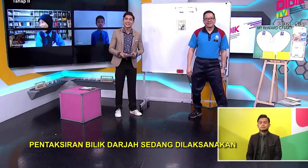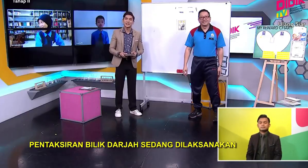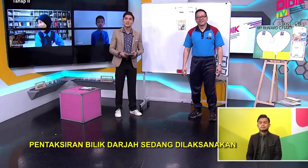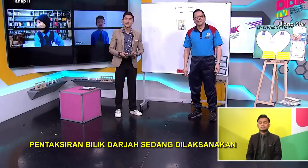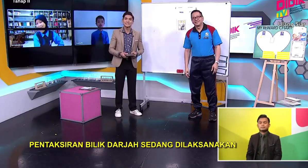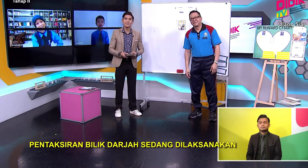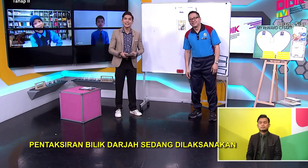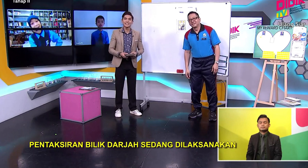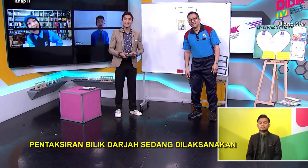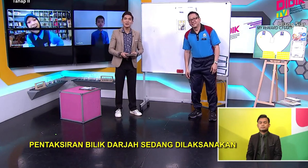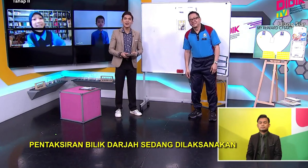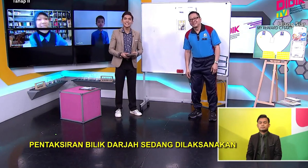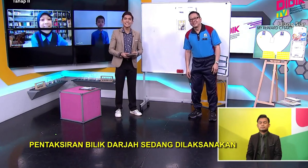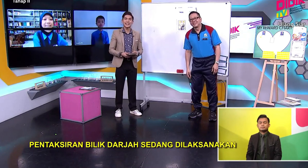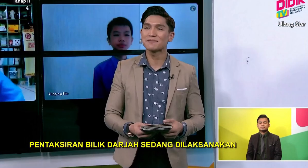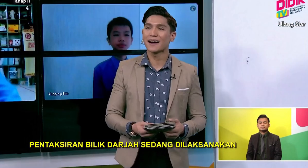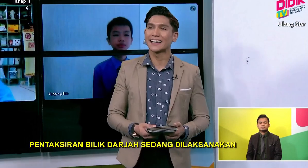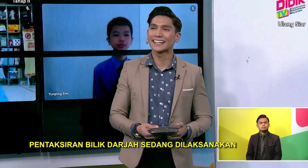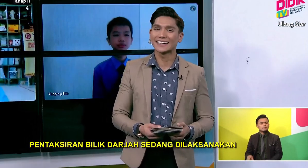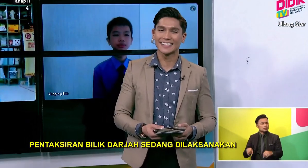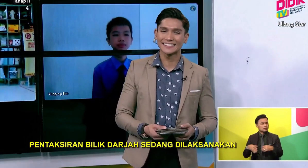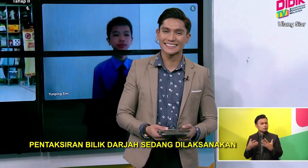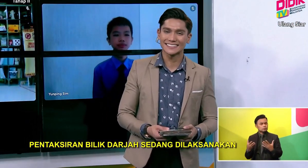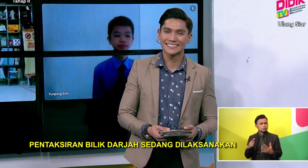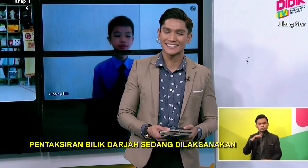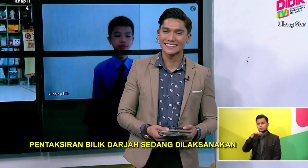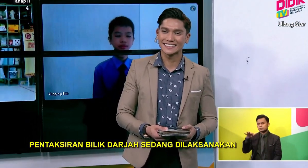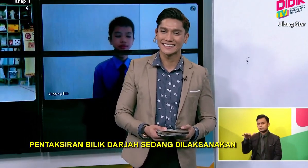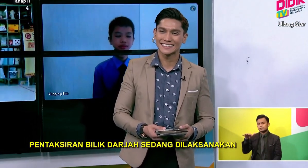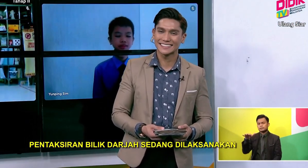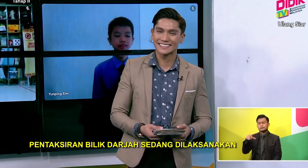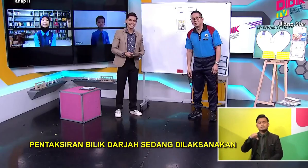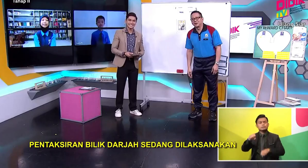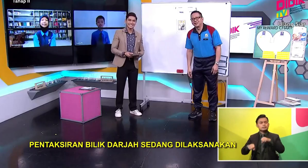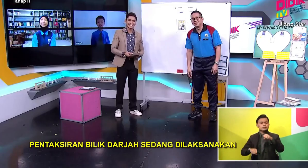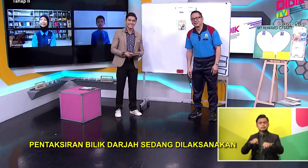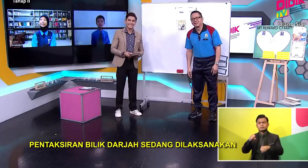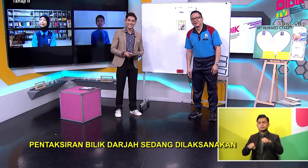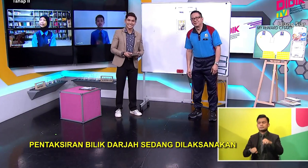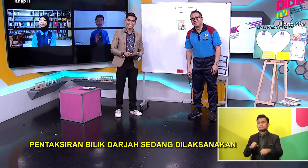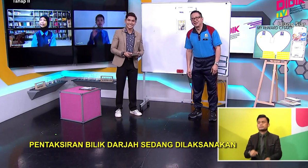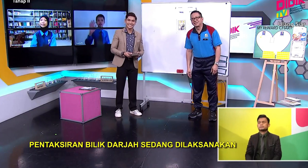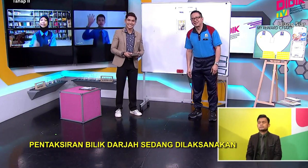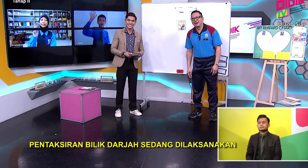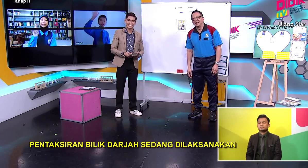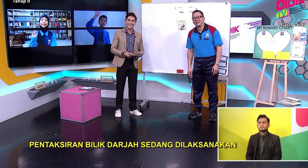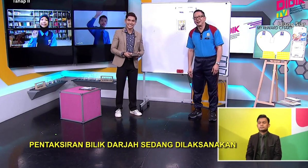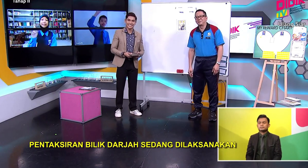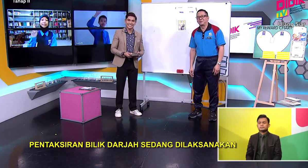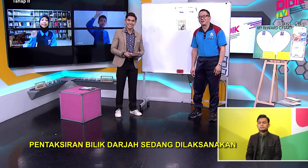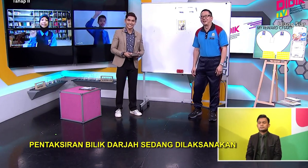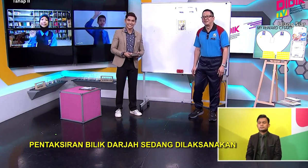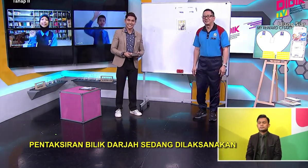How do we spell Riding a bike? Anis Pengpeng You want to try For another star?